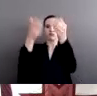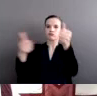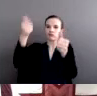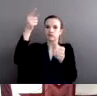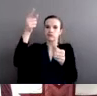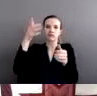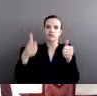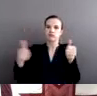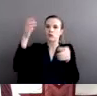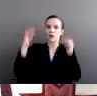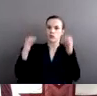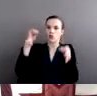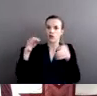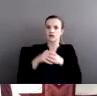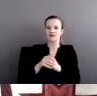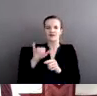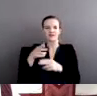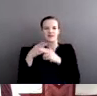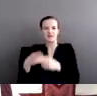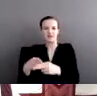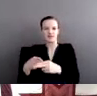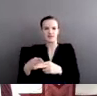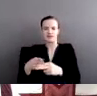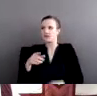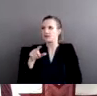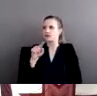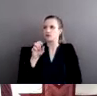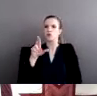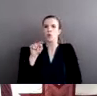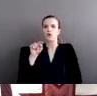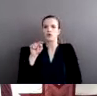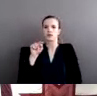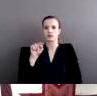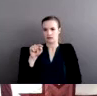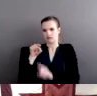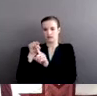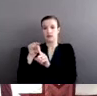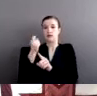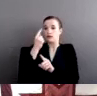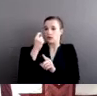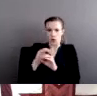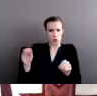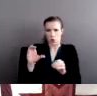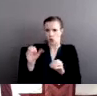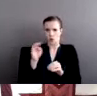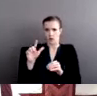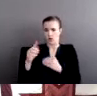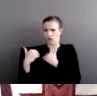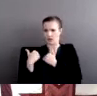It's what we call a tort or personal injury action. Again, no criminal accountability here. Civil accountability.